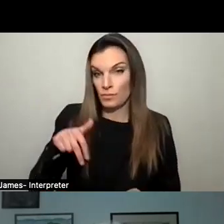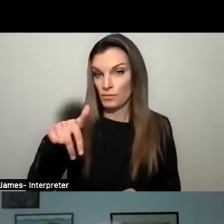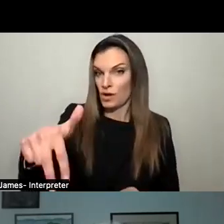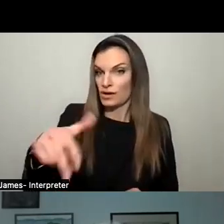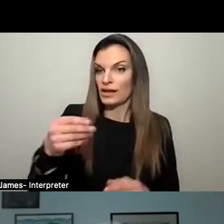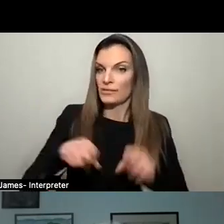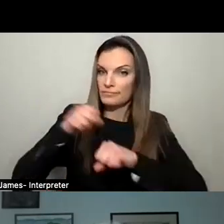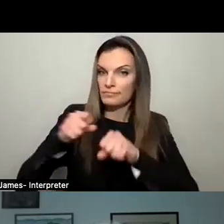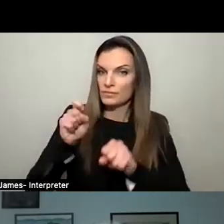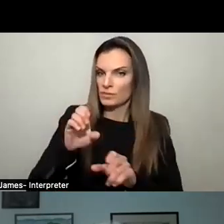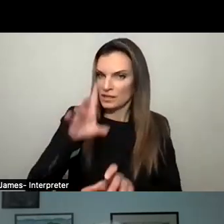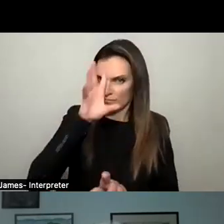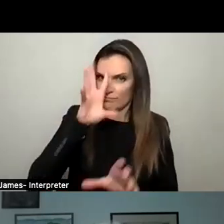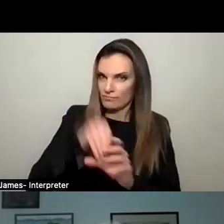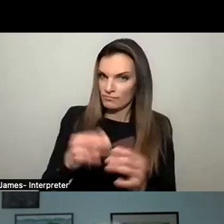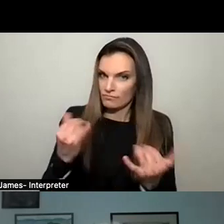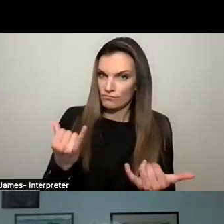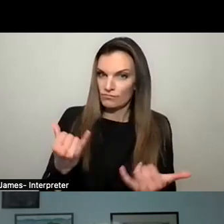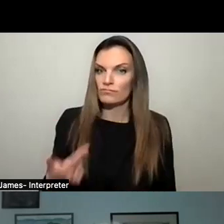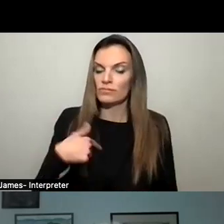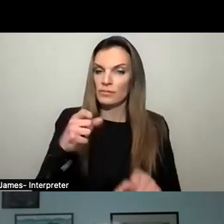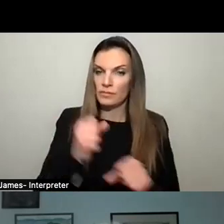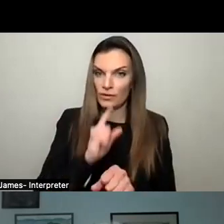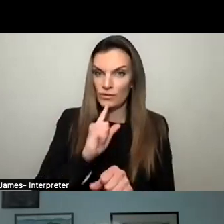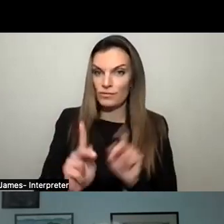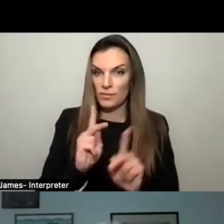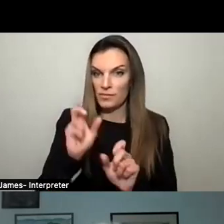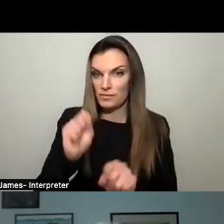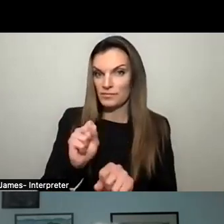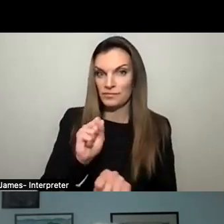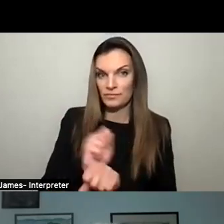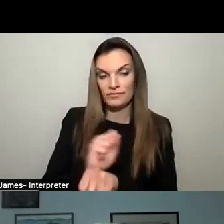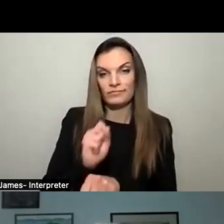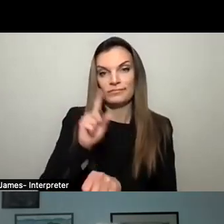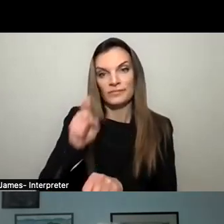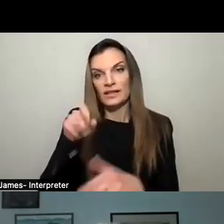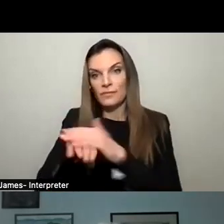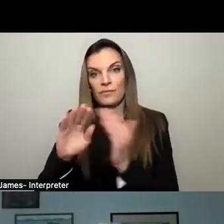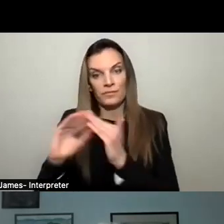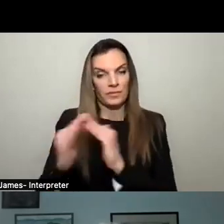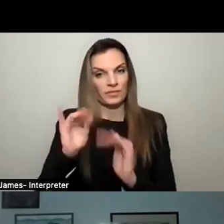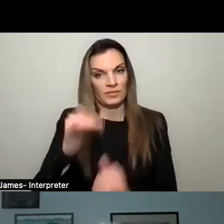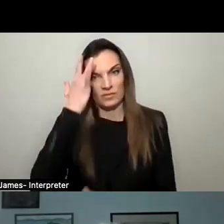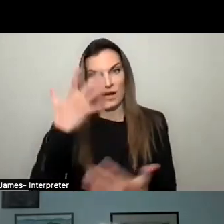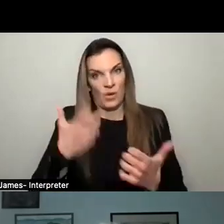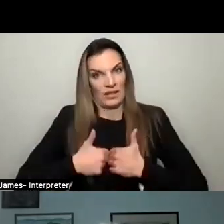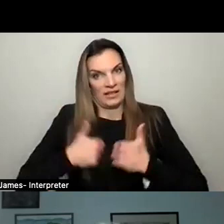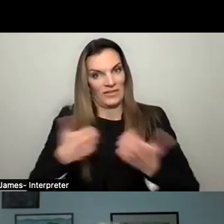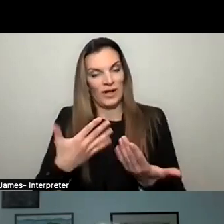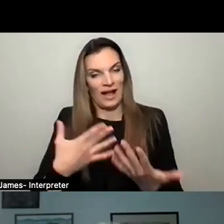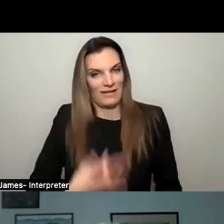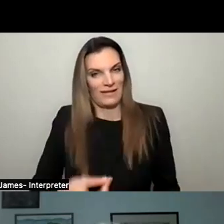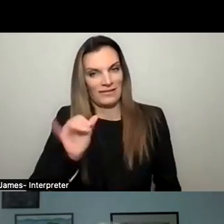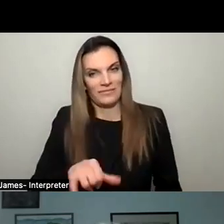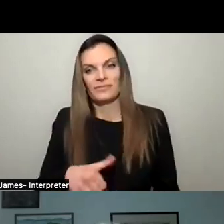primary focus of any government in today's age. We need to make sure that people can get to our community. And it's a part of the reason I want to live here. We